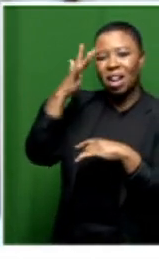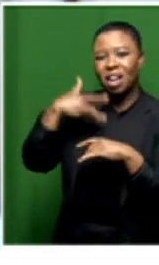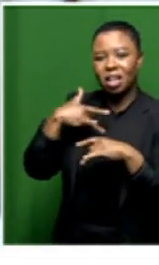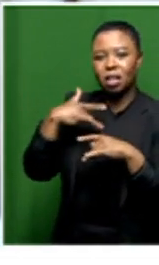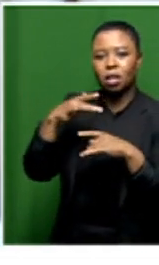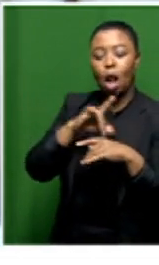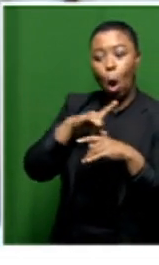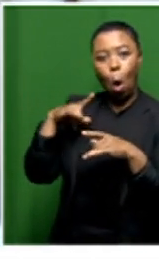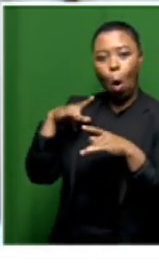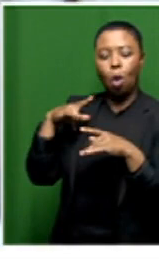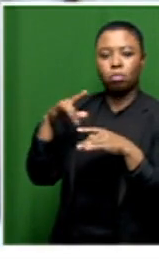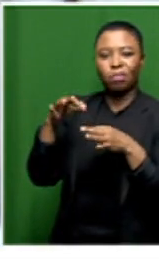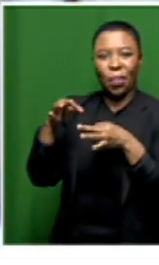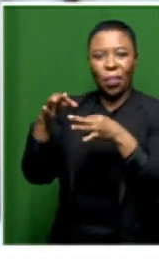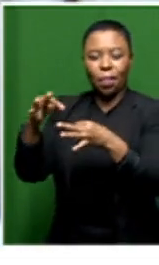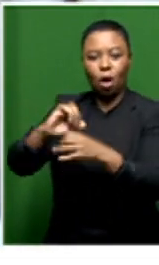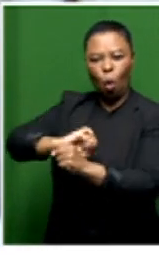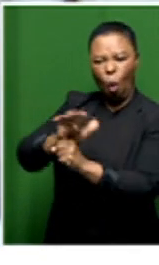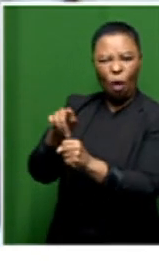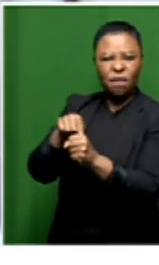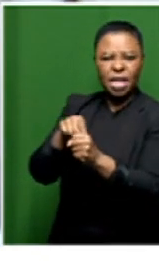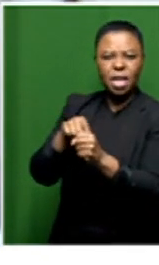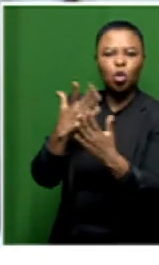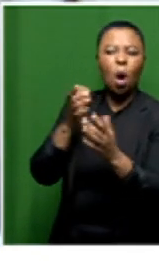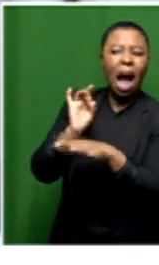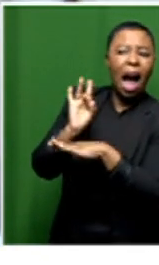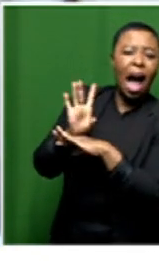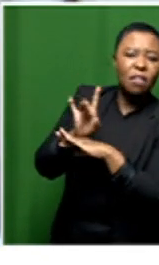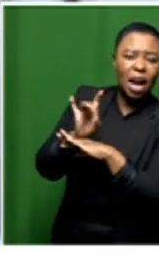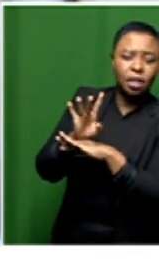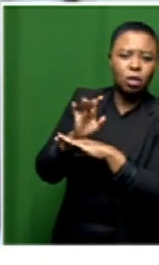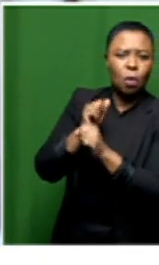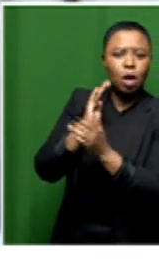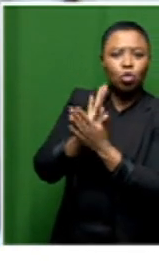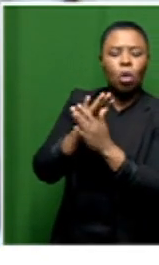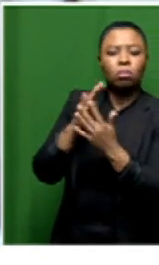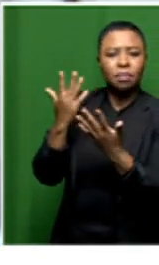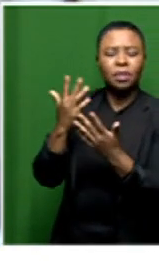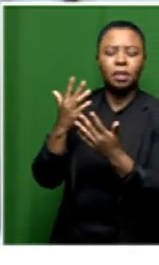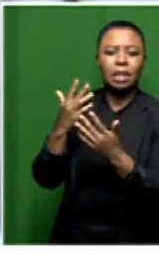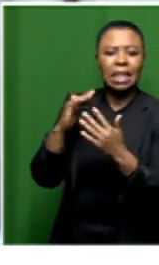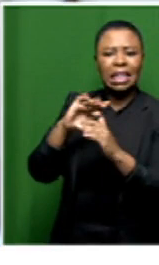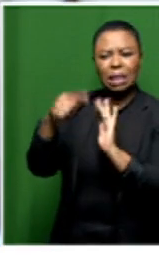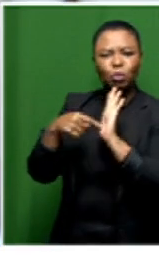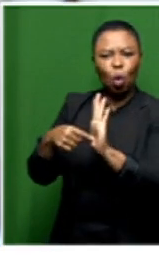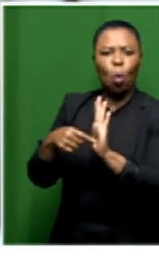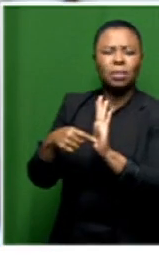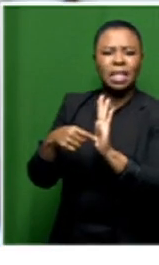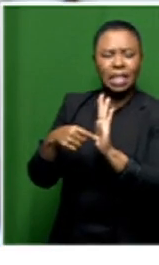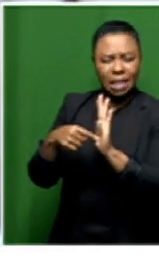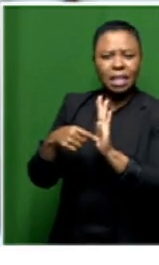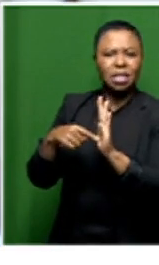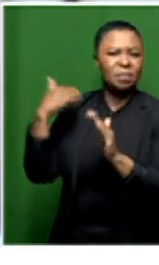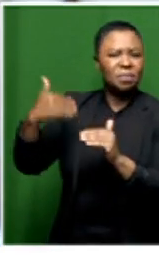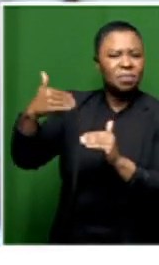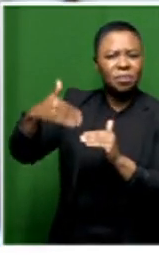uh the advice that you would give to them in trying to cope uh with these debilitating symptoms that very few have